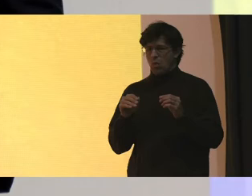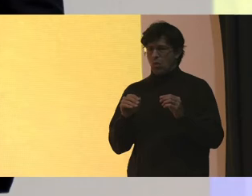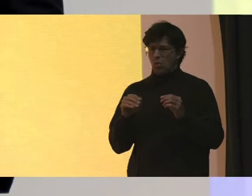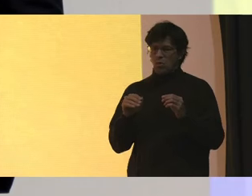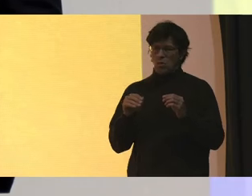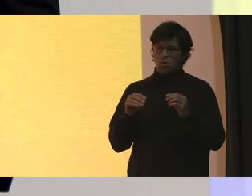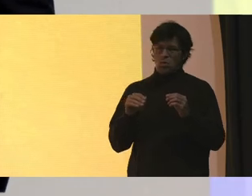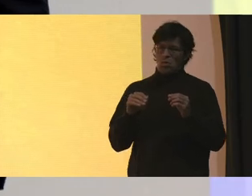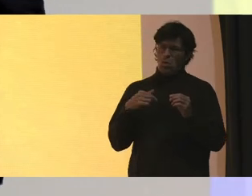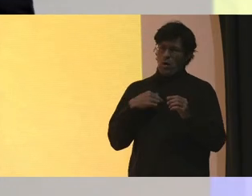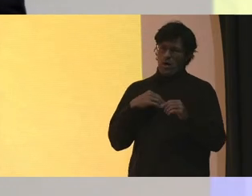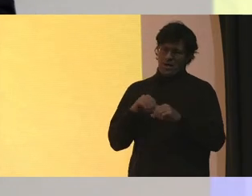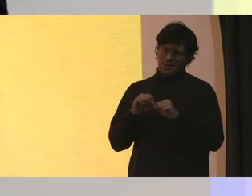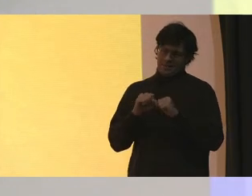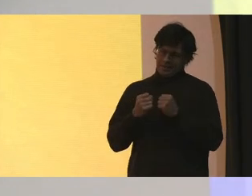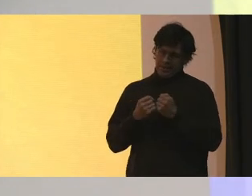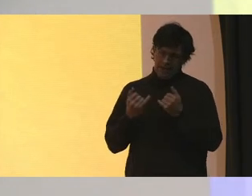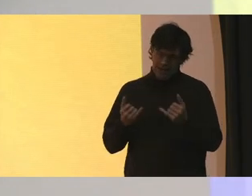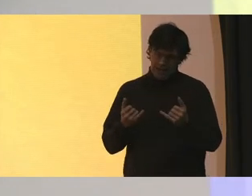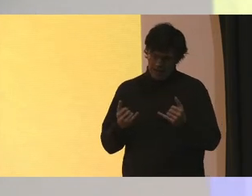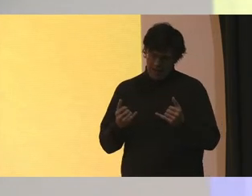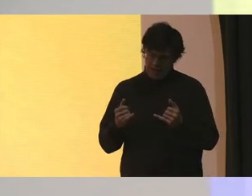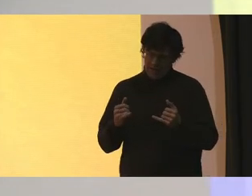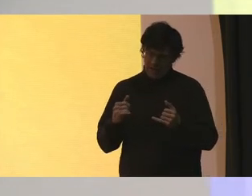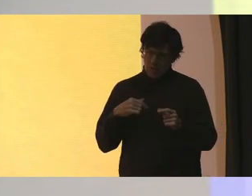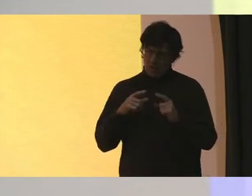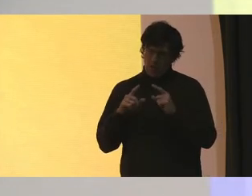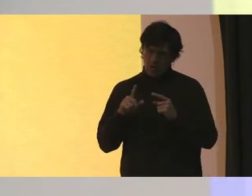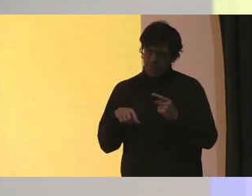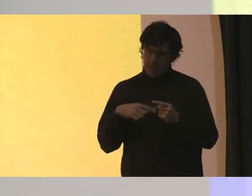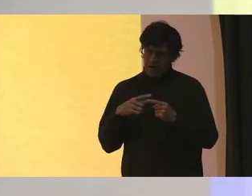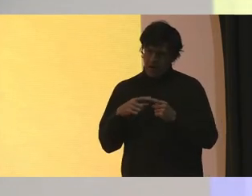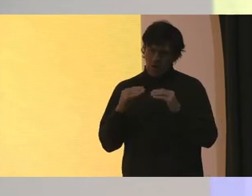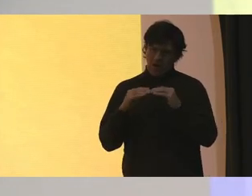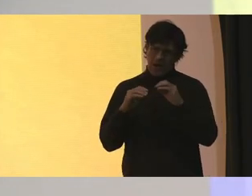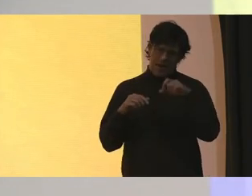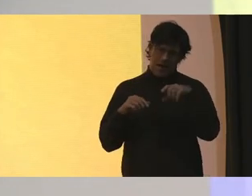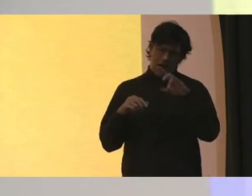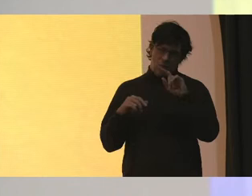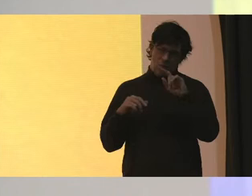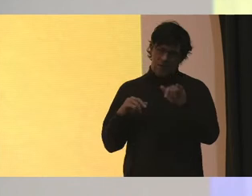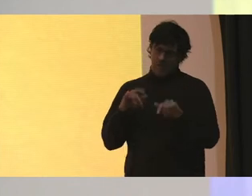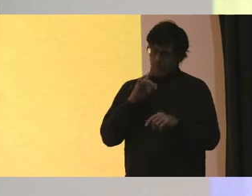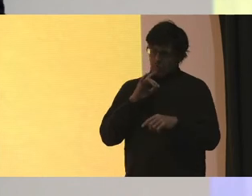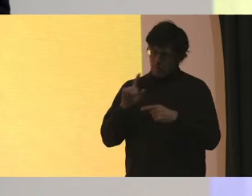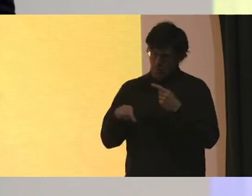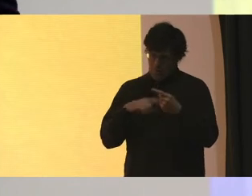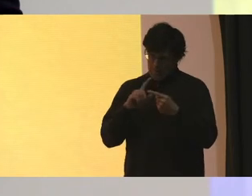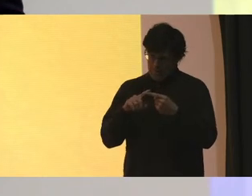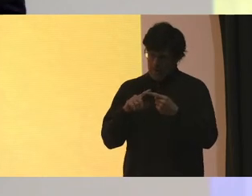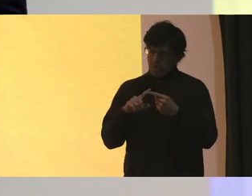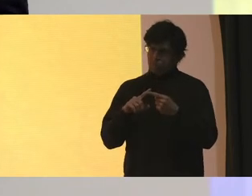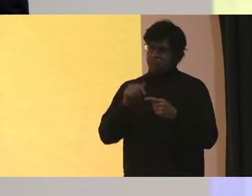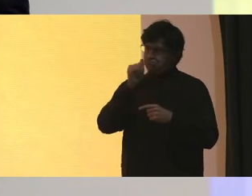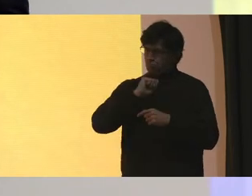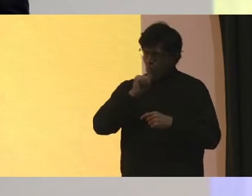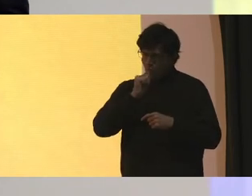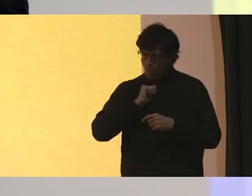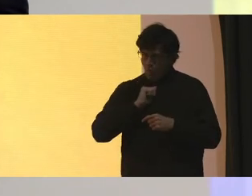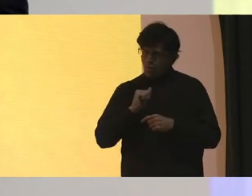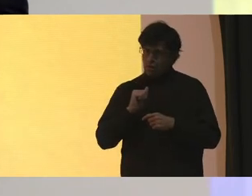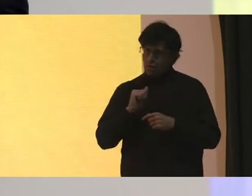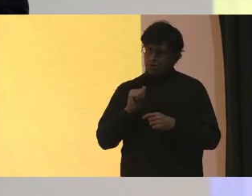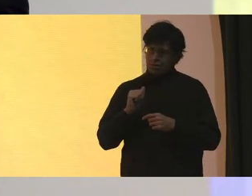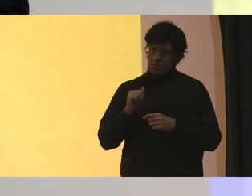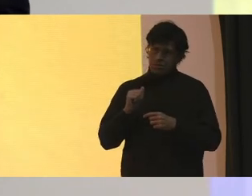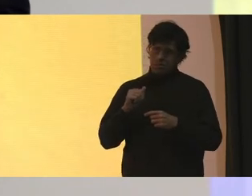We're in a society now of, when we talk about equity We talk about, you know, tolerance as well for